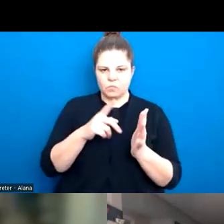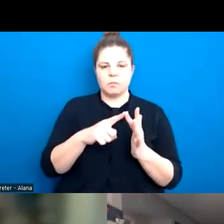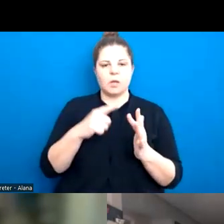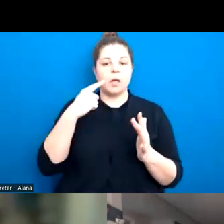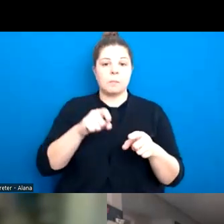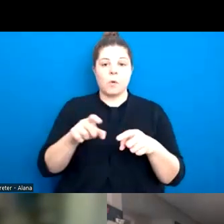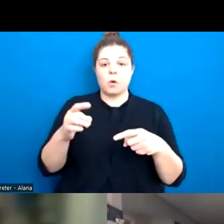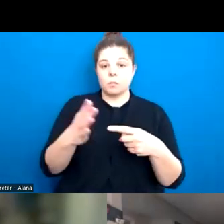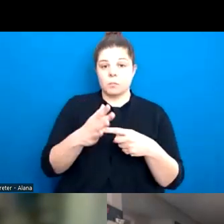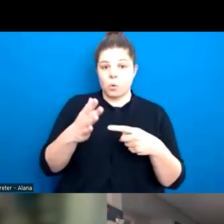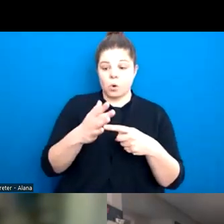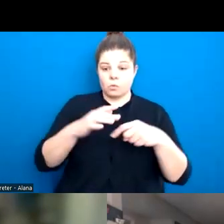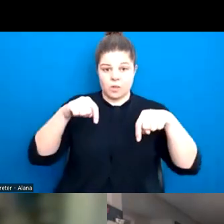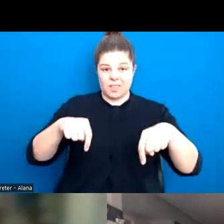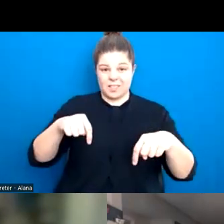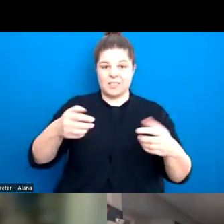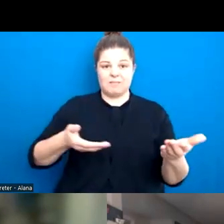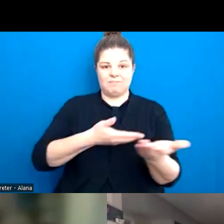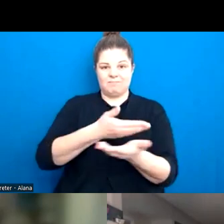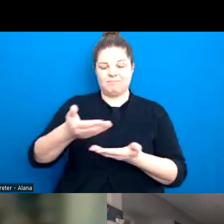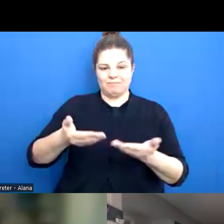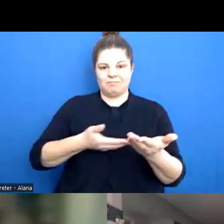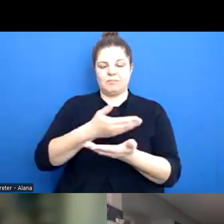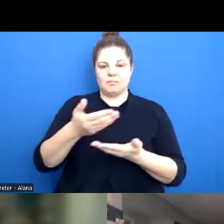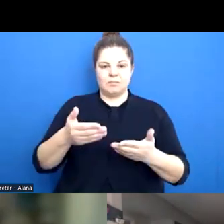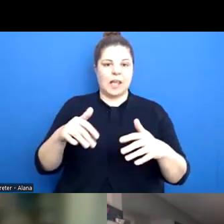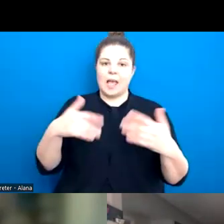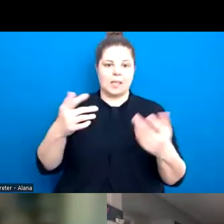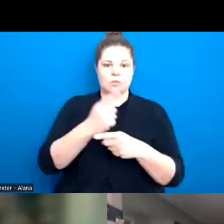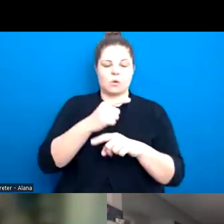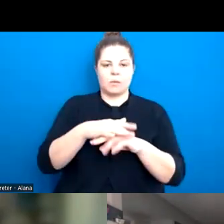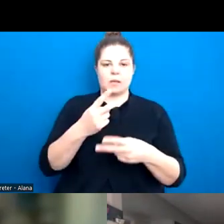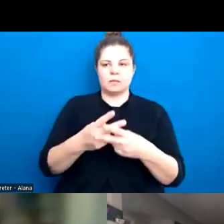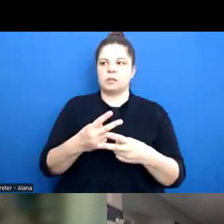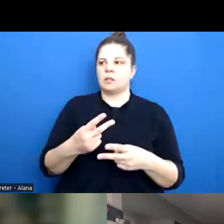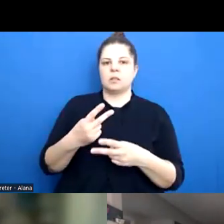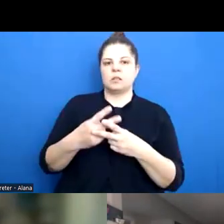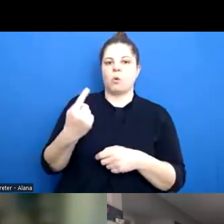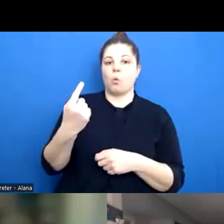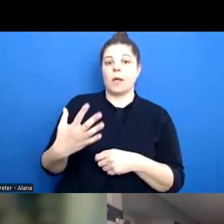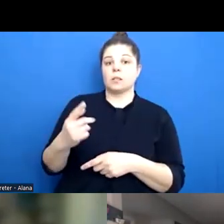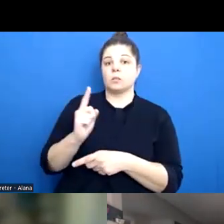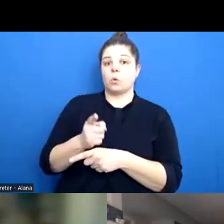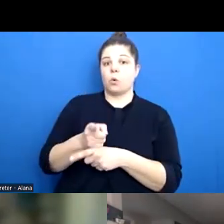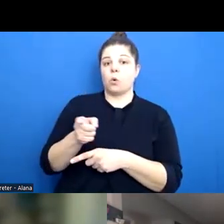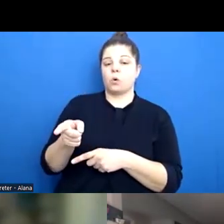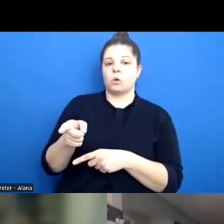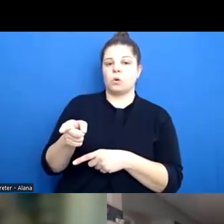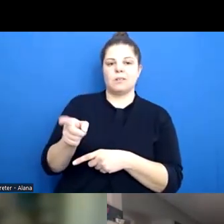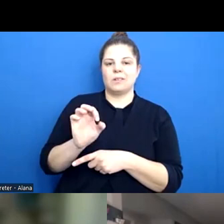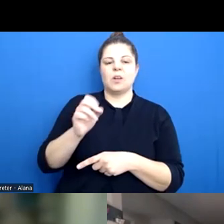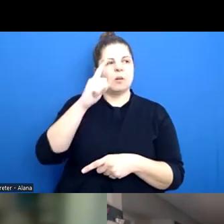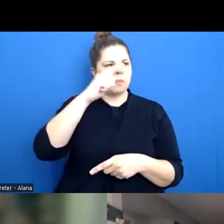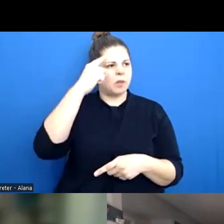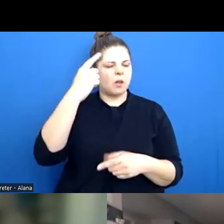Chanel, is that they don't, you don't just do the one talk and people often talk about, uh, we got, we had the birds and bees talk when we,